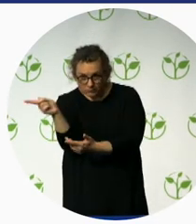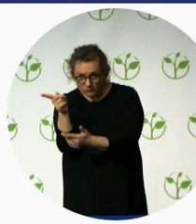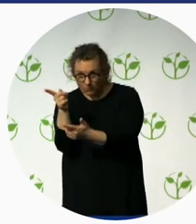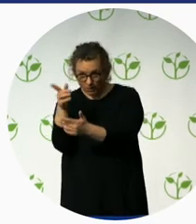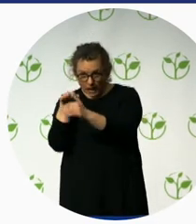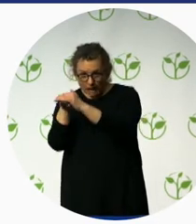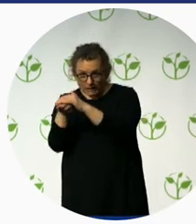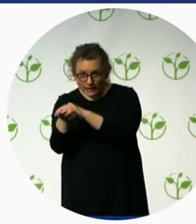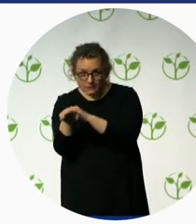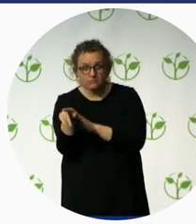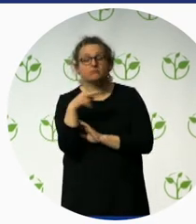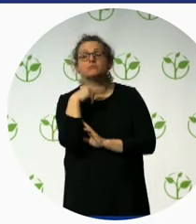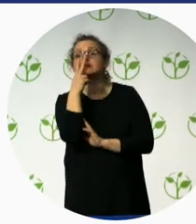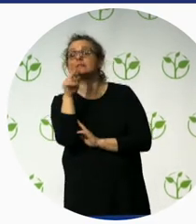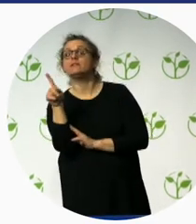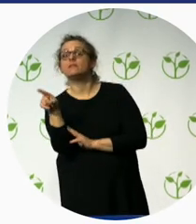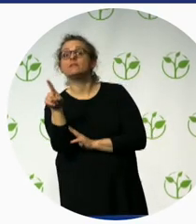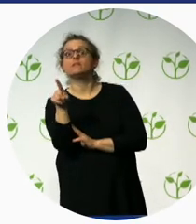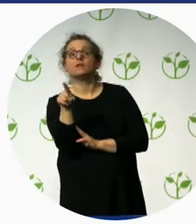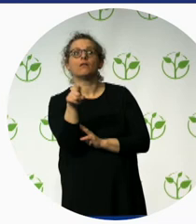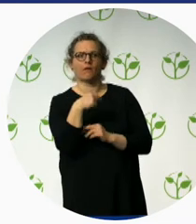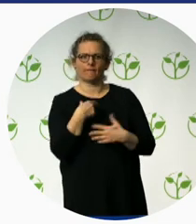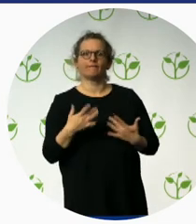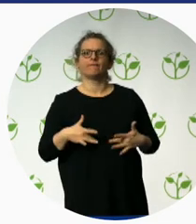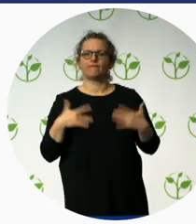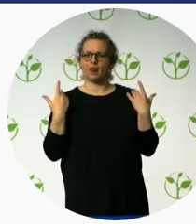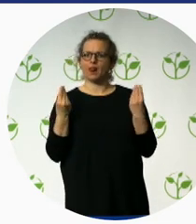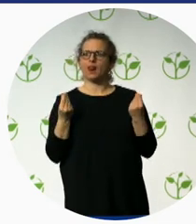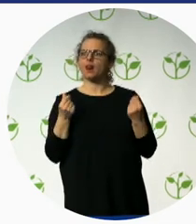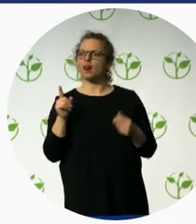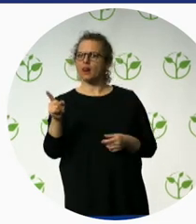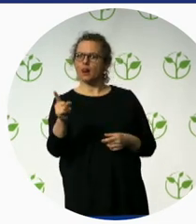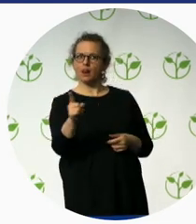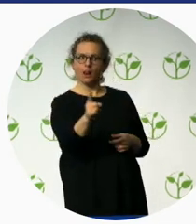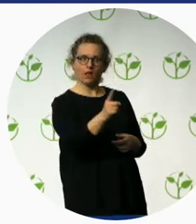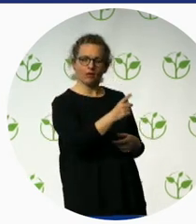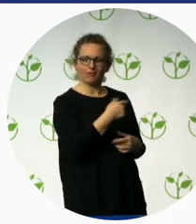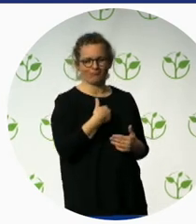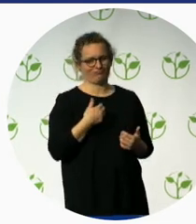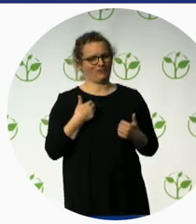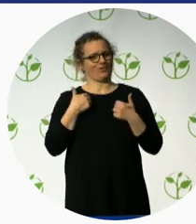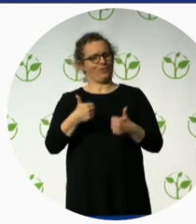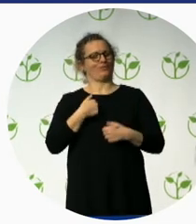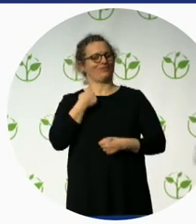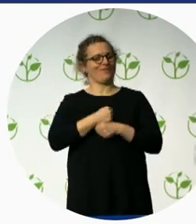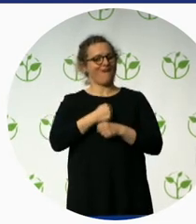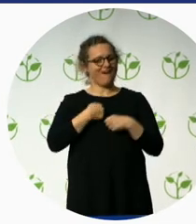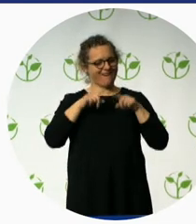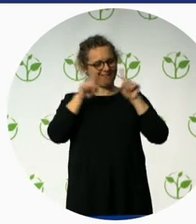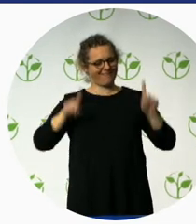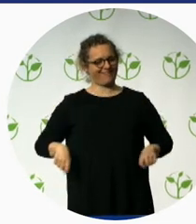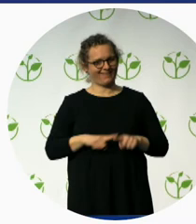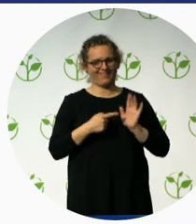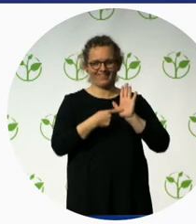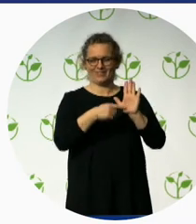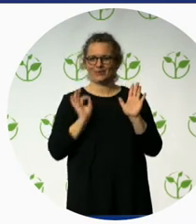they can prove that it's beneficial